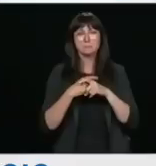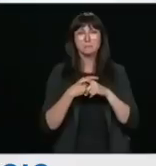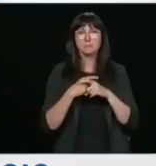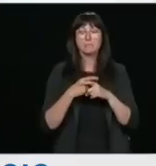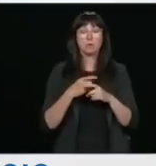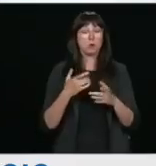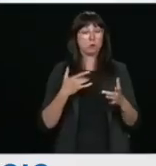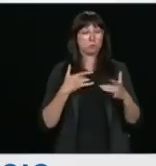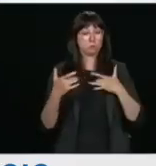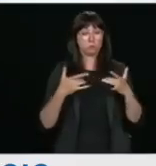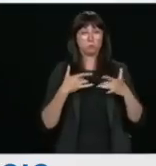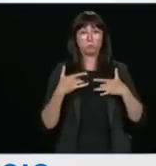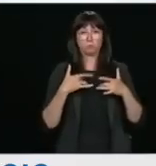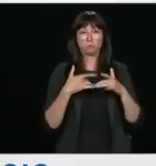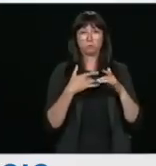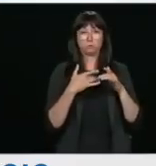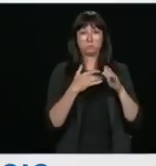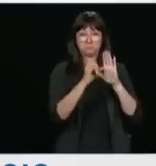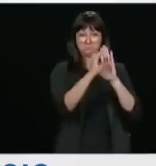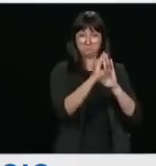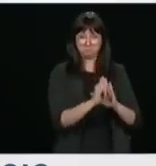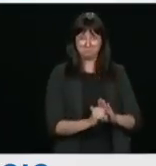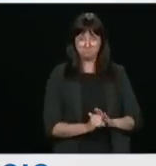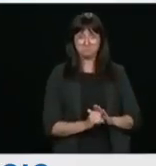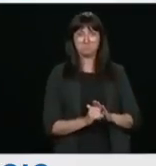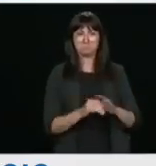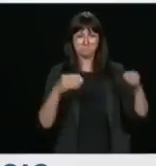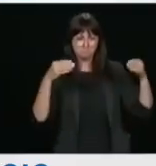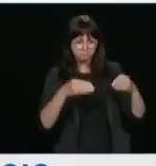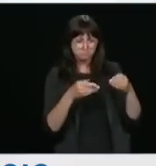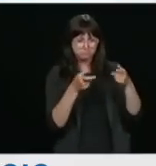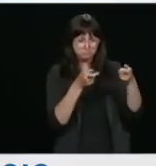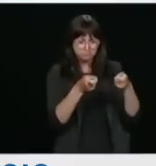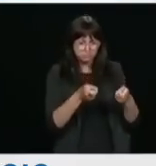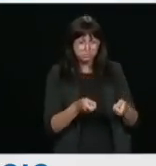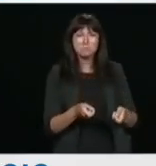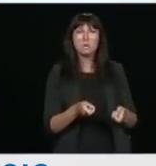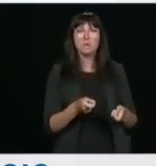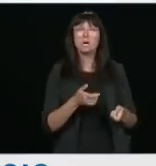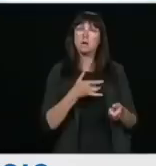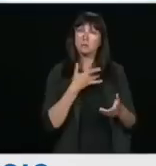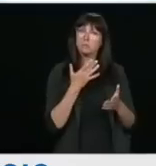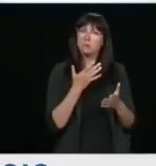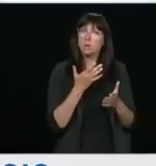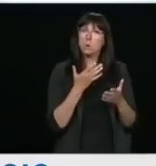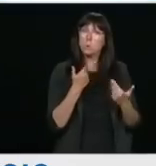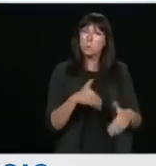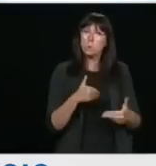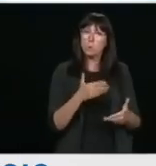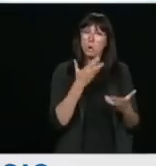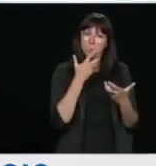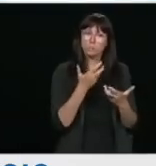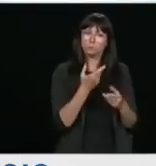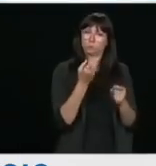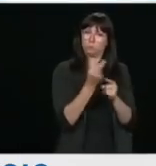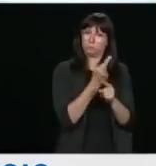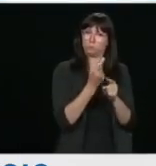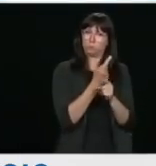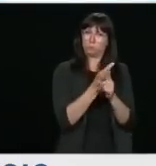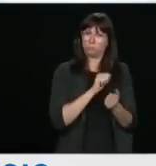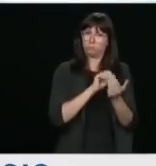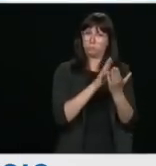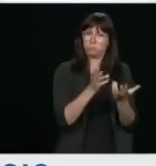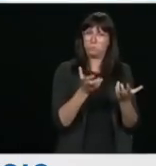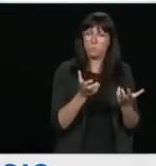and responded to, I believe, in a thoughtful way. And with the decision in this matter